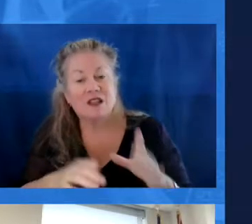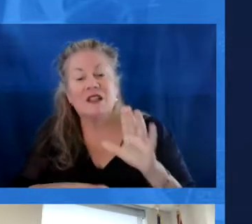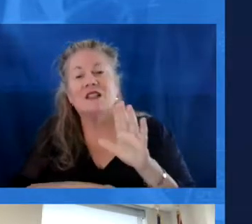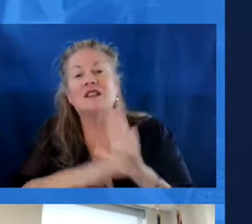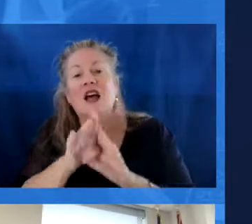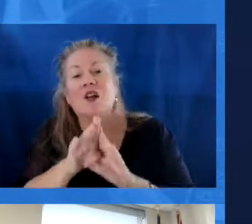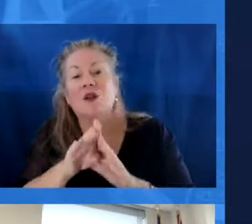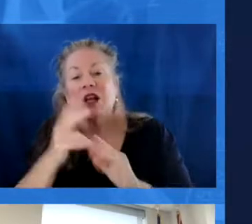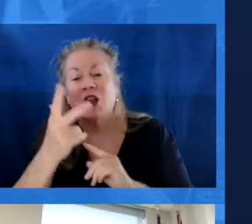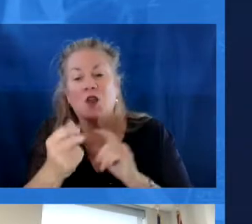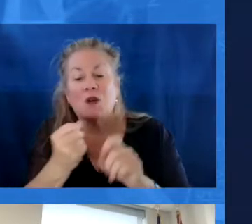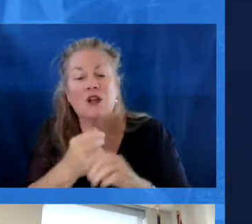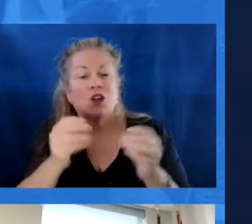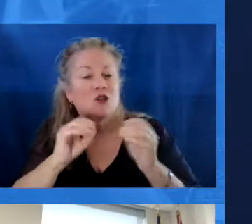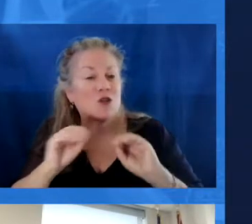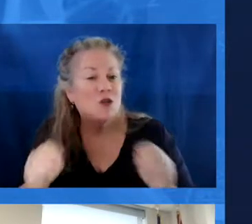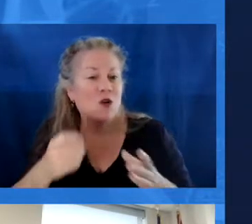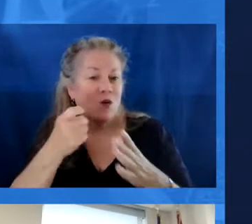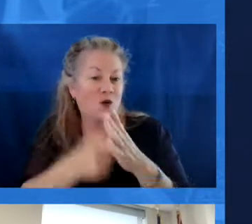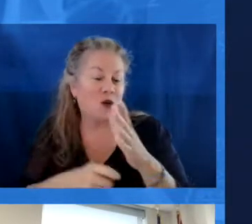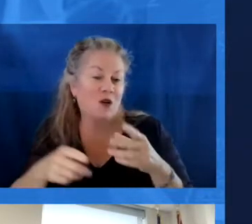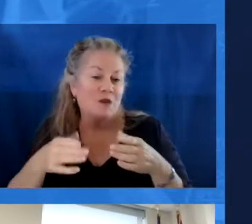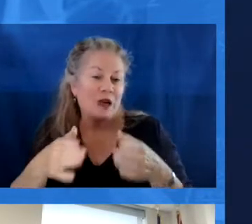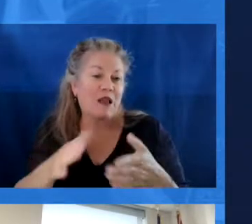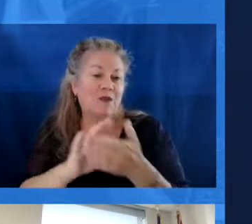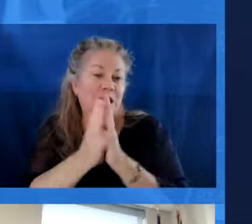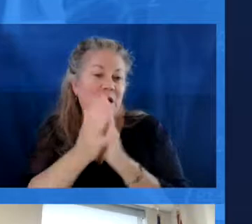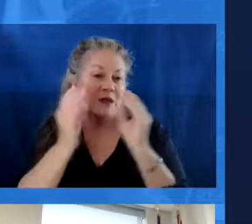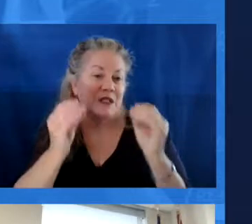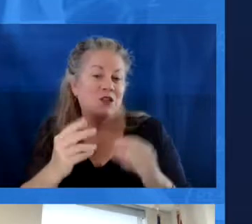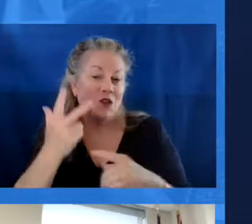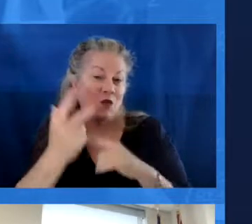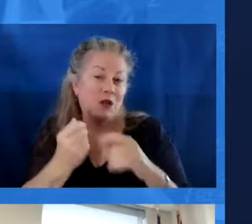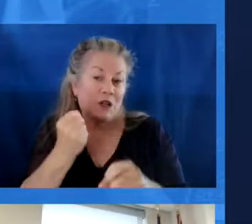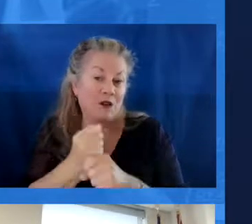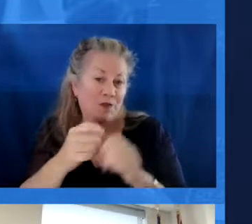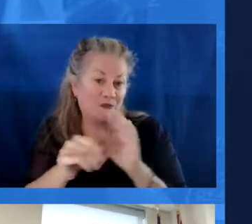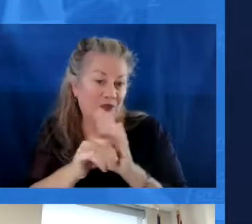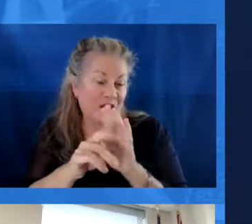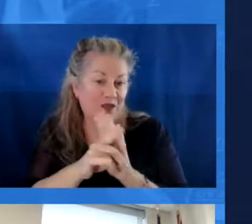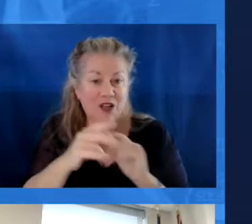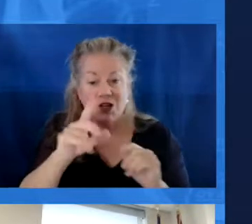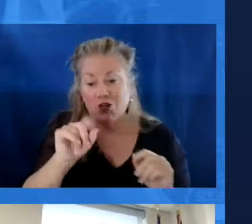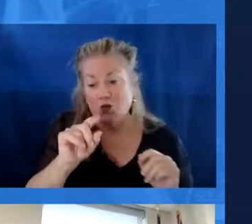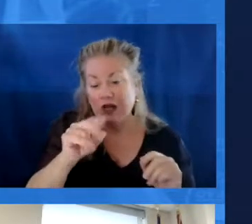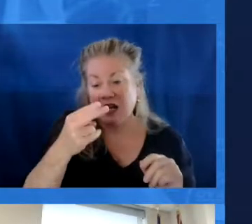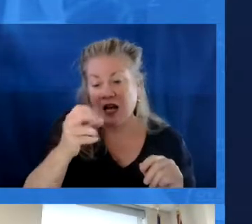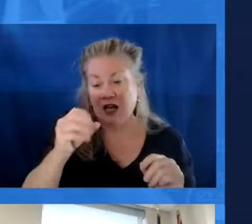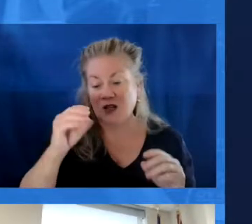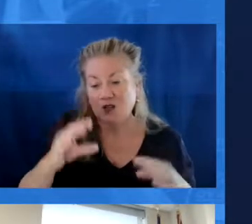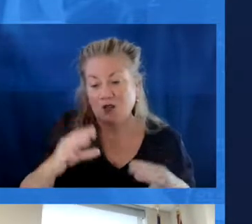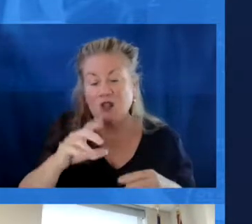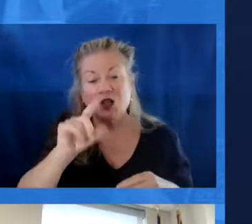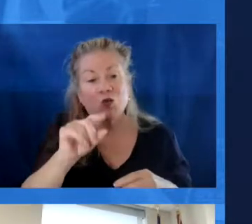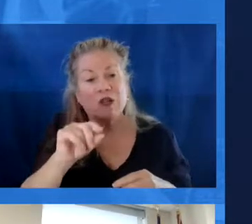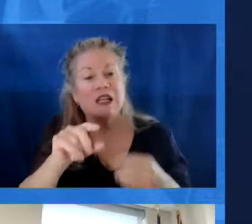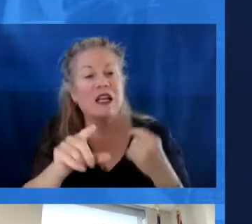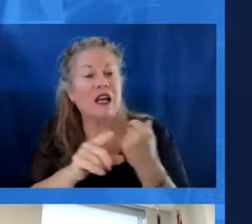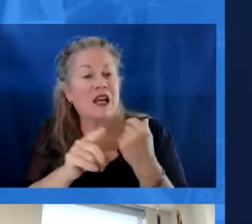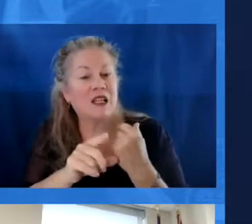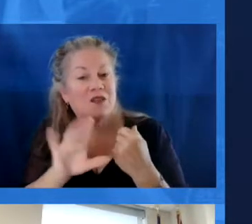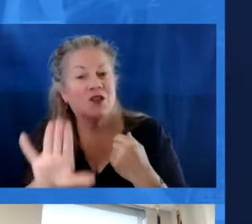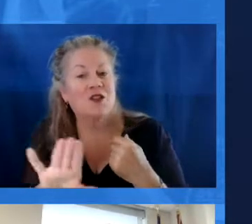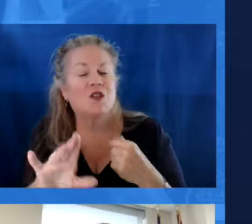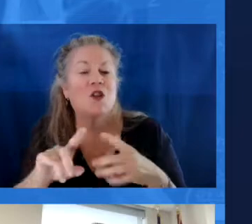This accelerated a free or no-cost path to becoming a teacher in three years. And they identified 20 high school students and 20